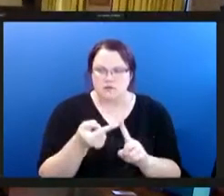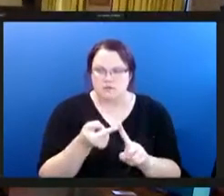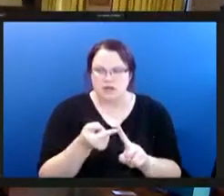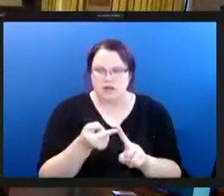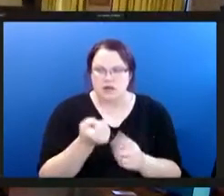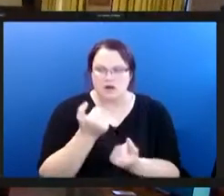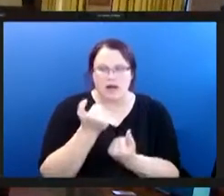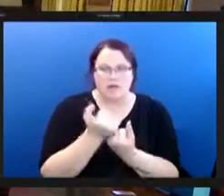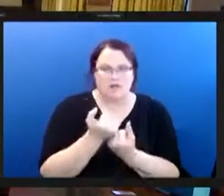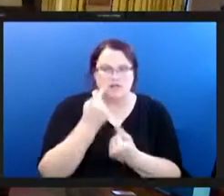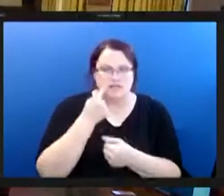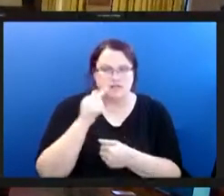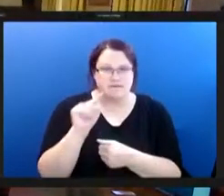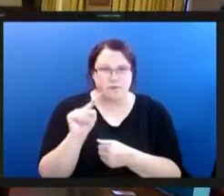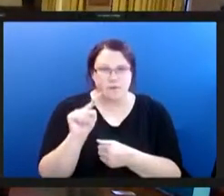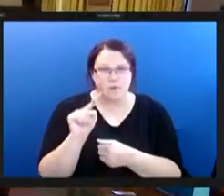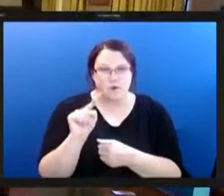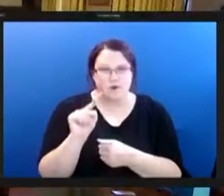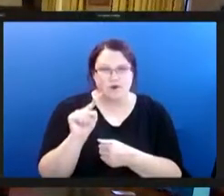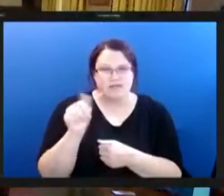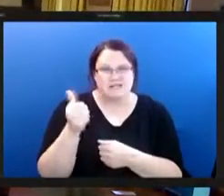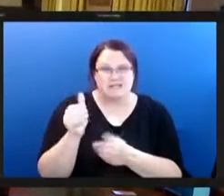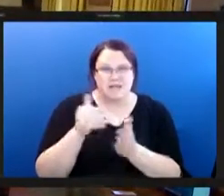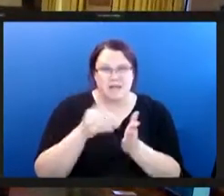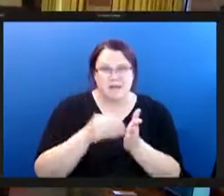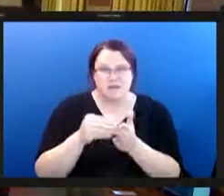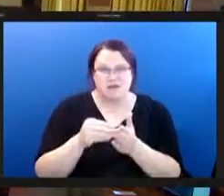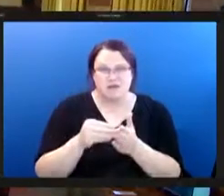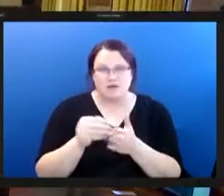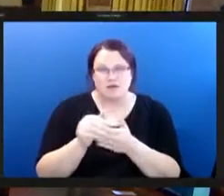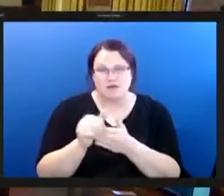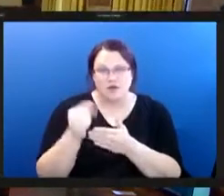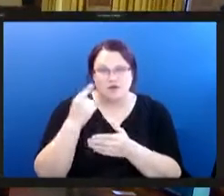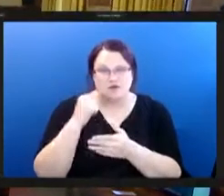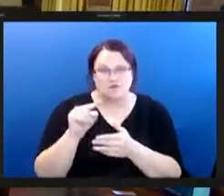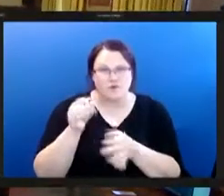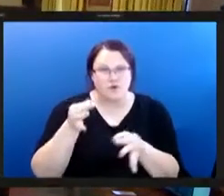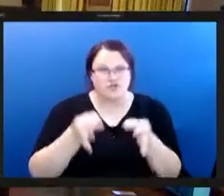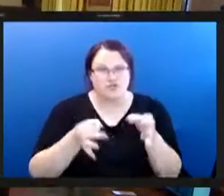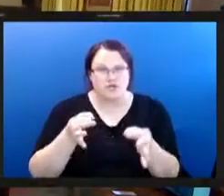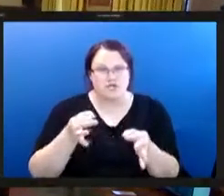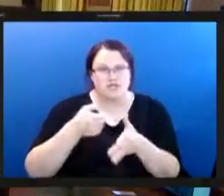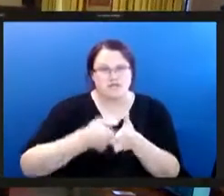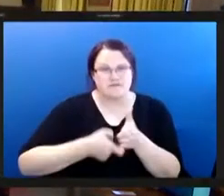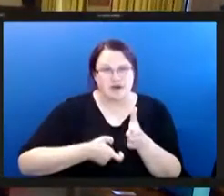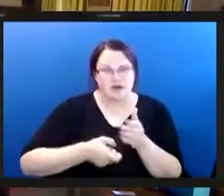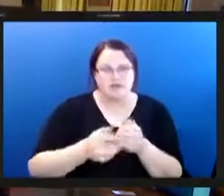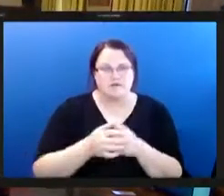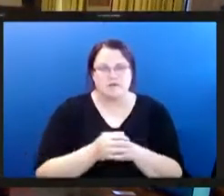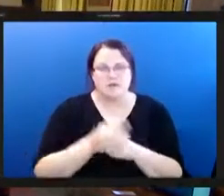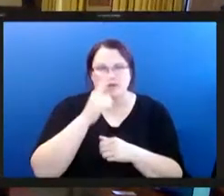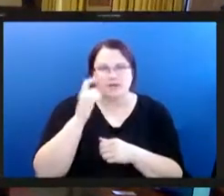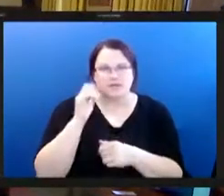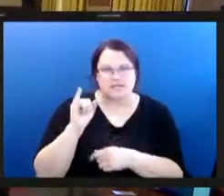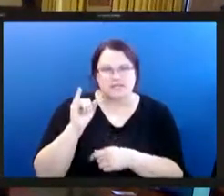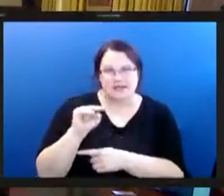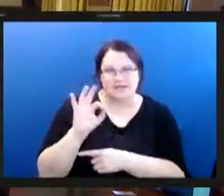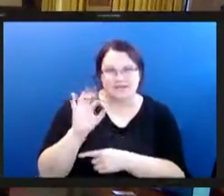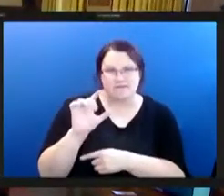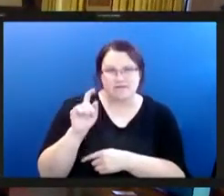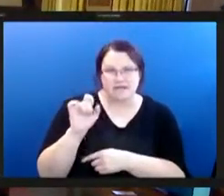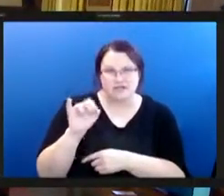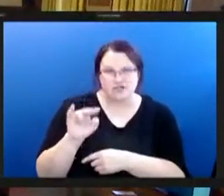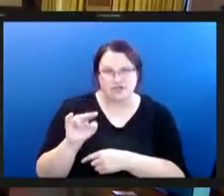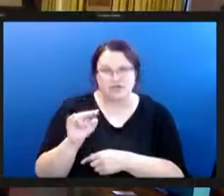for the 10 million dollar for justice funds due to inflation and the rising